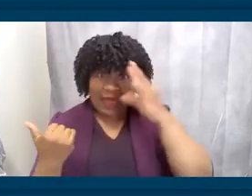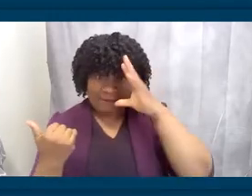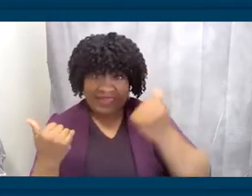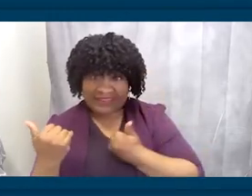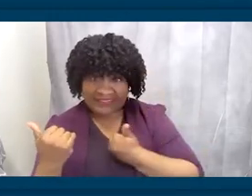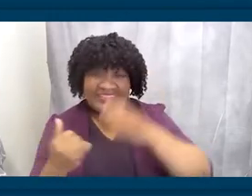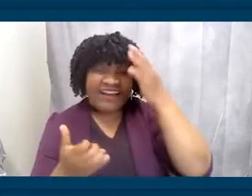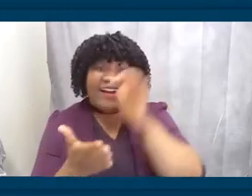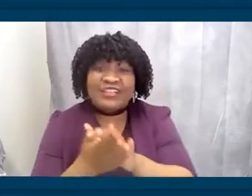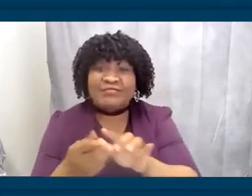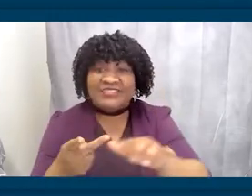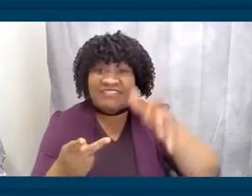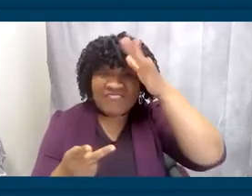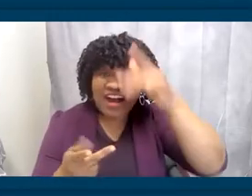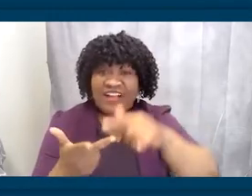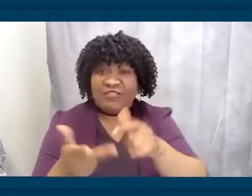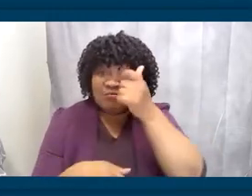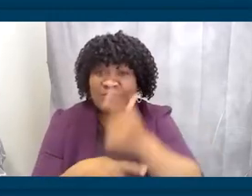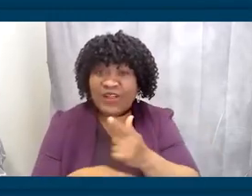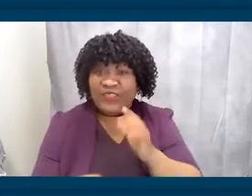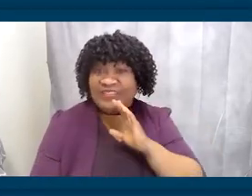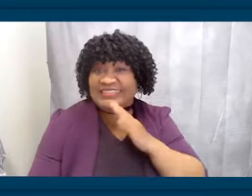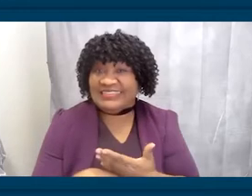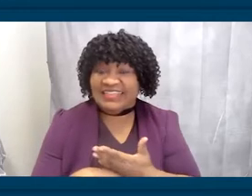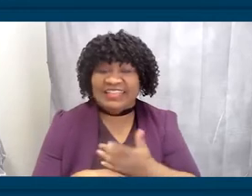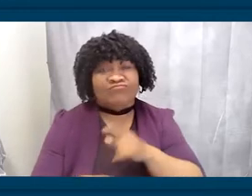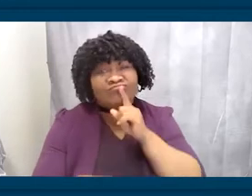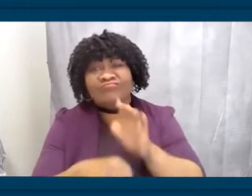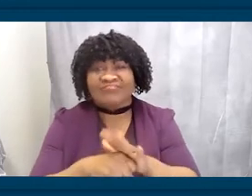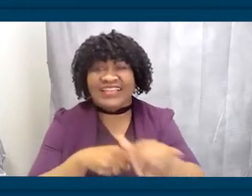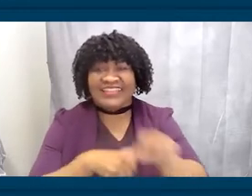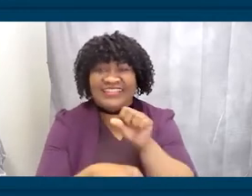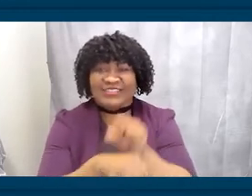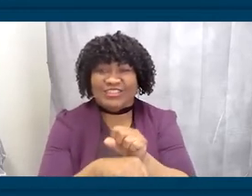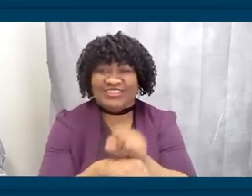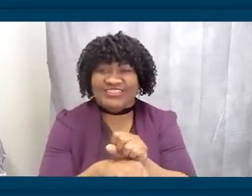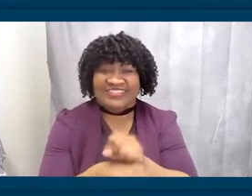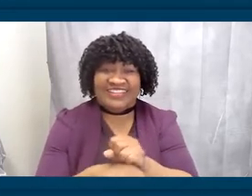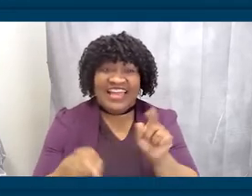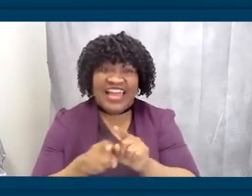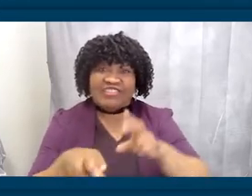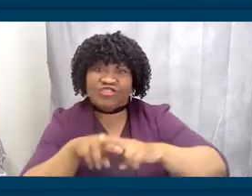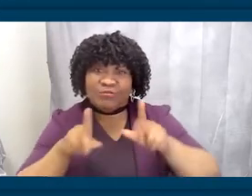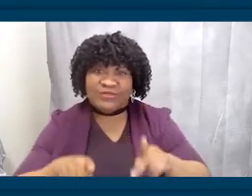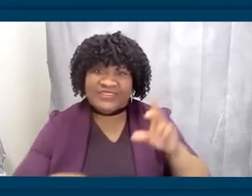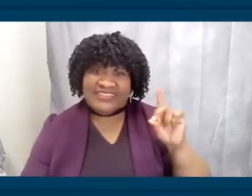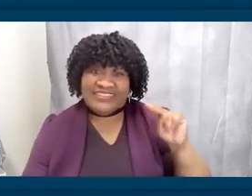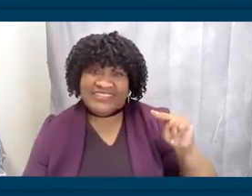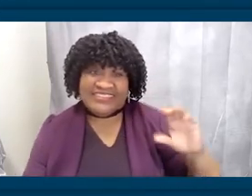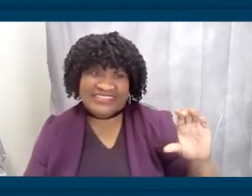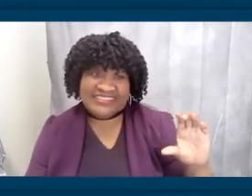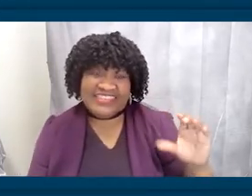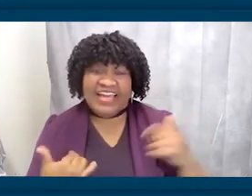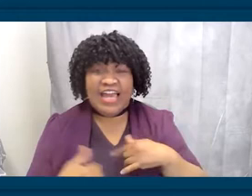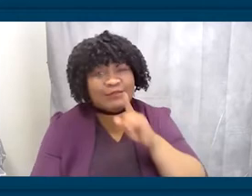As chair of the DNC, I'm committed to this work. The Democratic Party will never